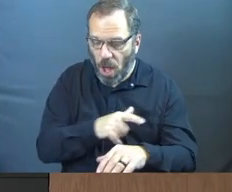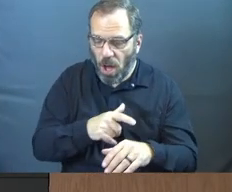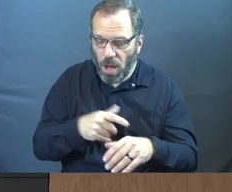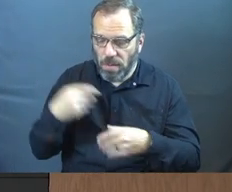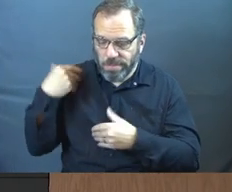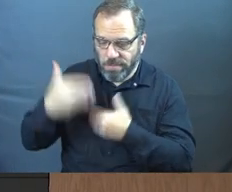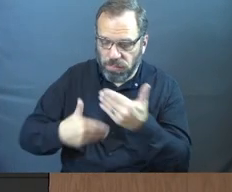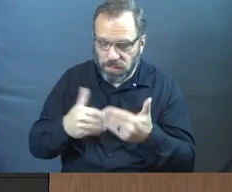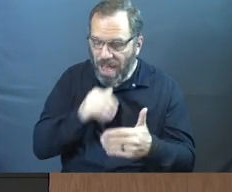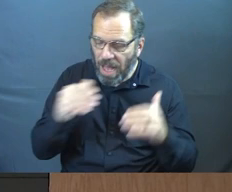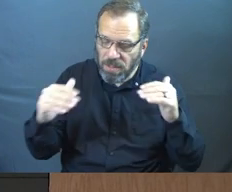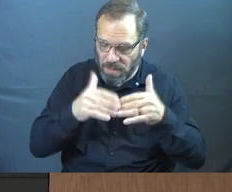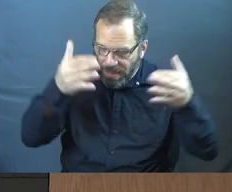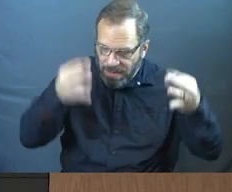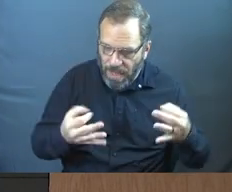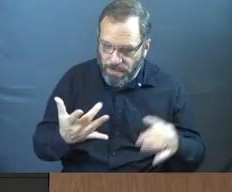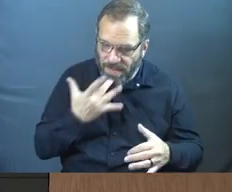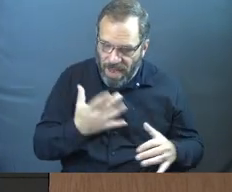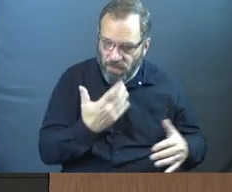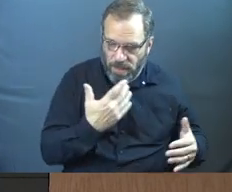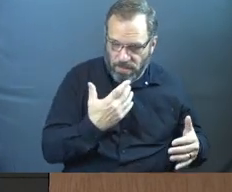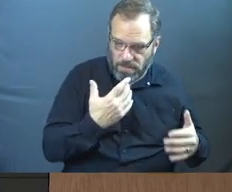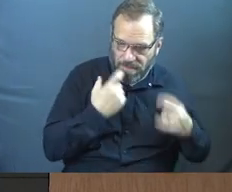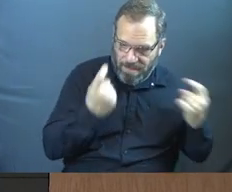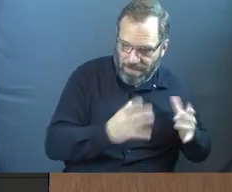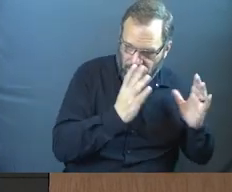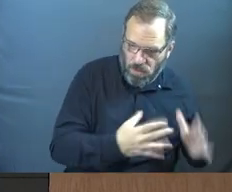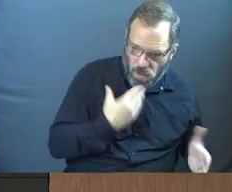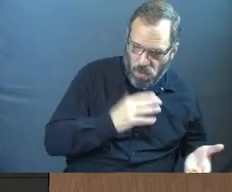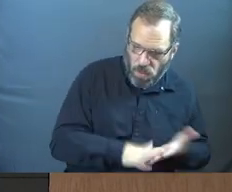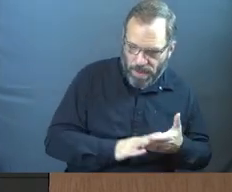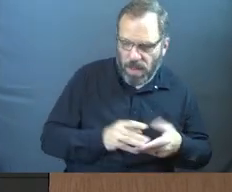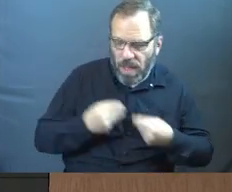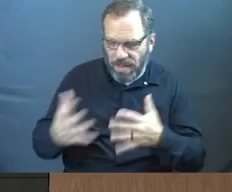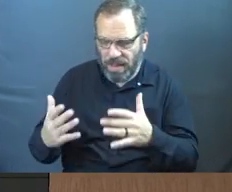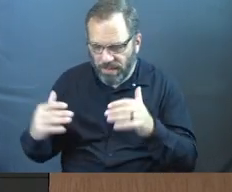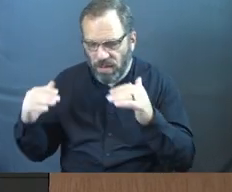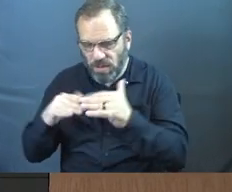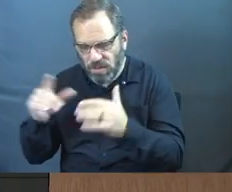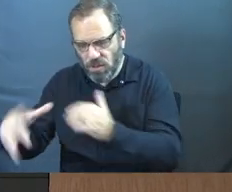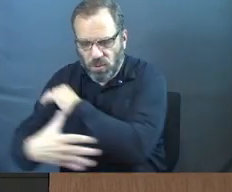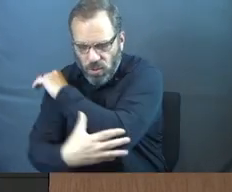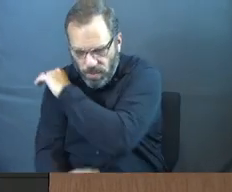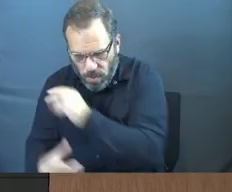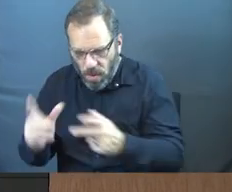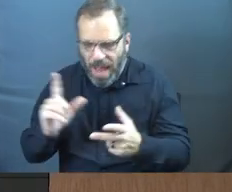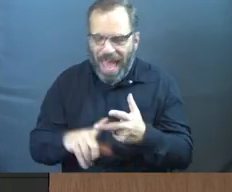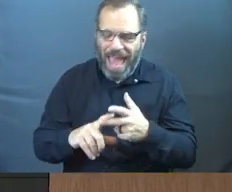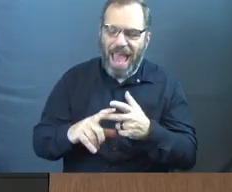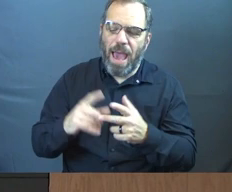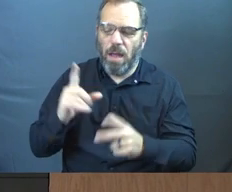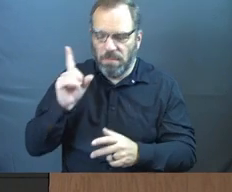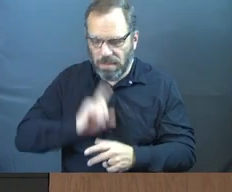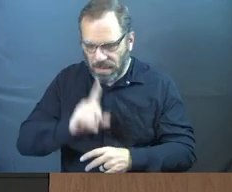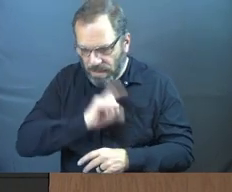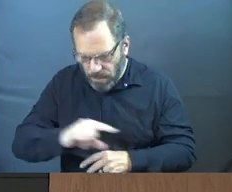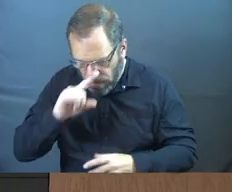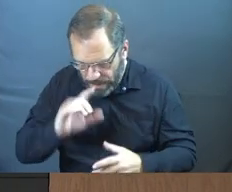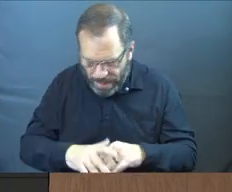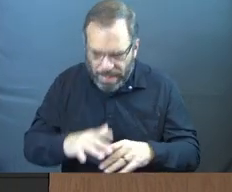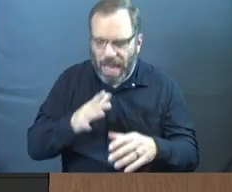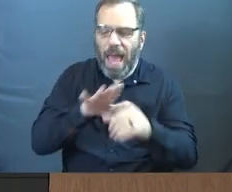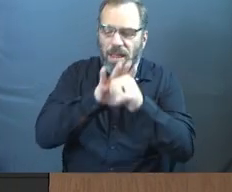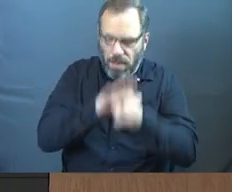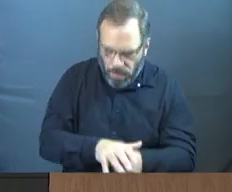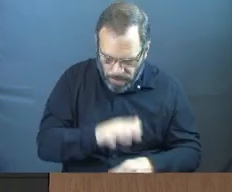hand down unjust decisions by favoring the wicked? Give justice to the poor and the orphan. Uphold the rights of the oppressed